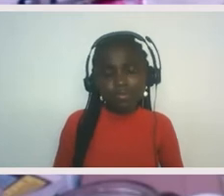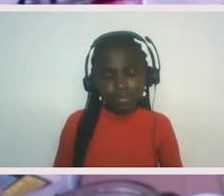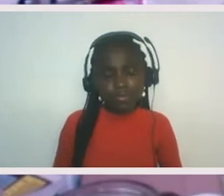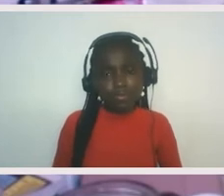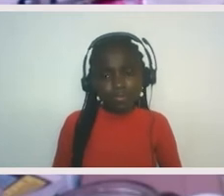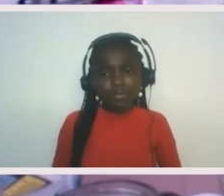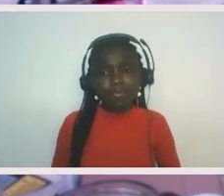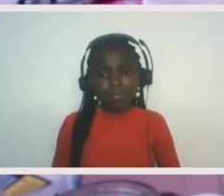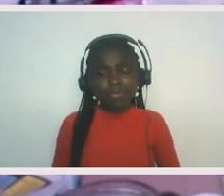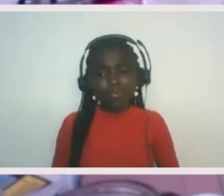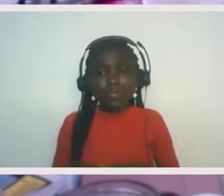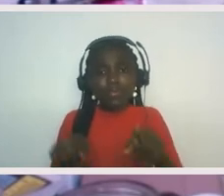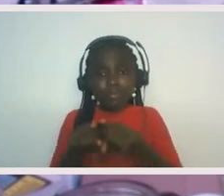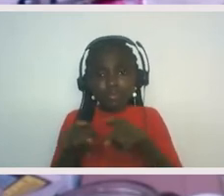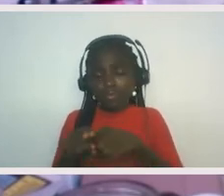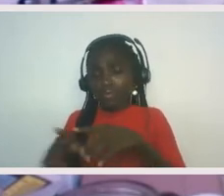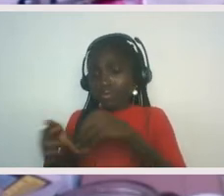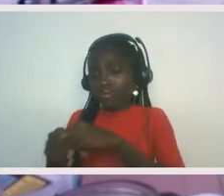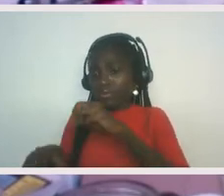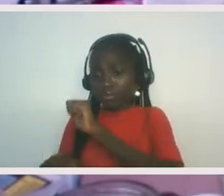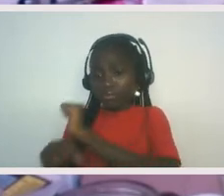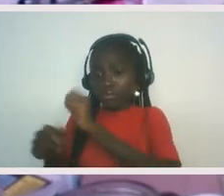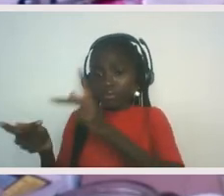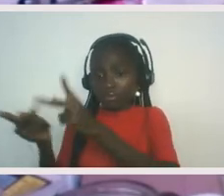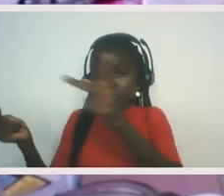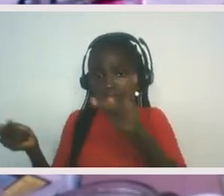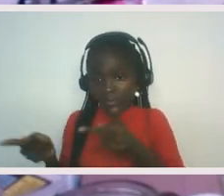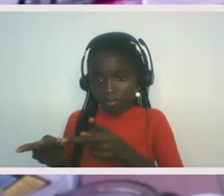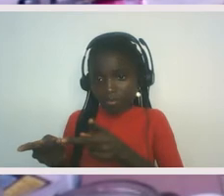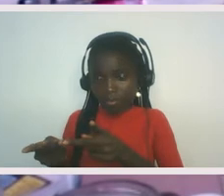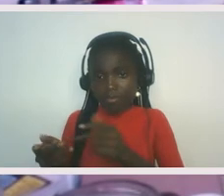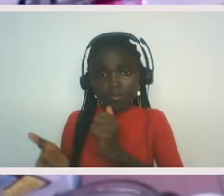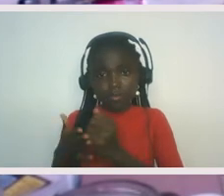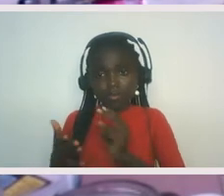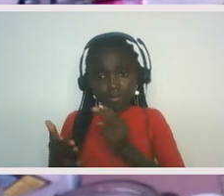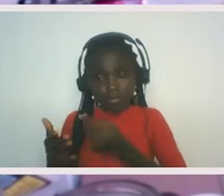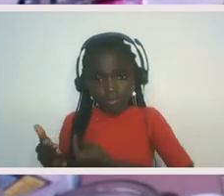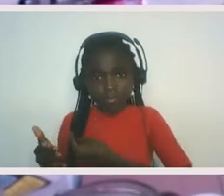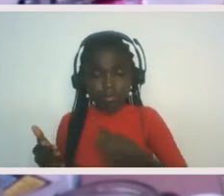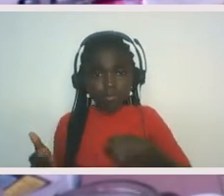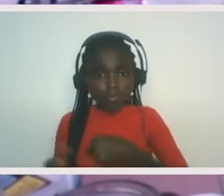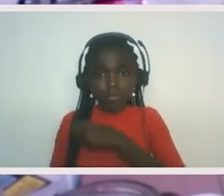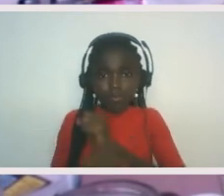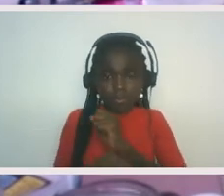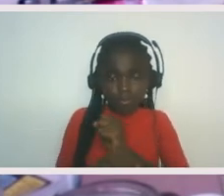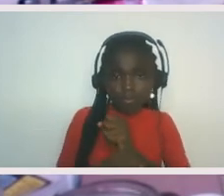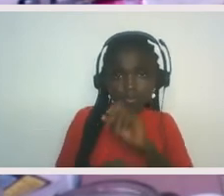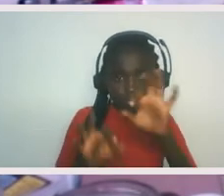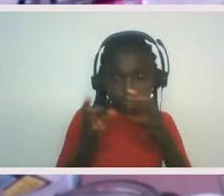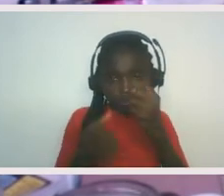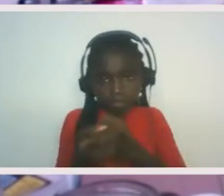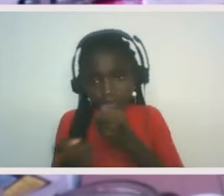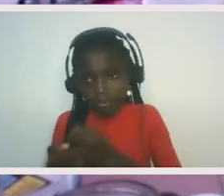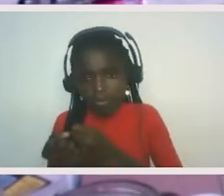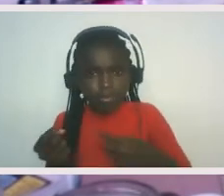this was a way of us to live within our means within the land. And we did it well